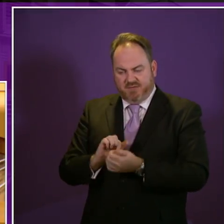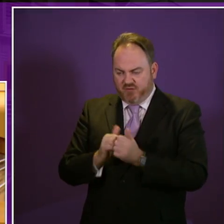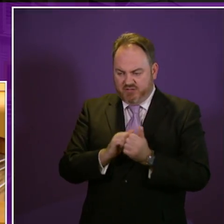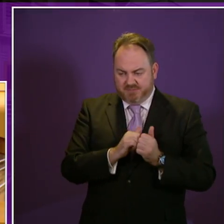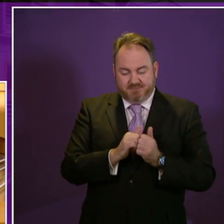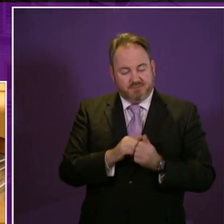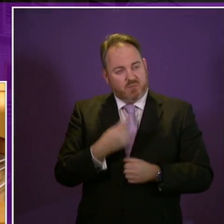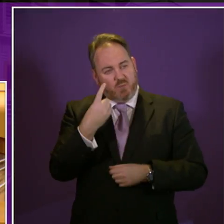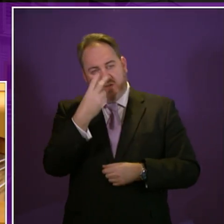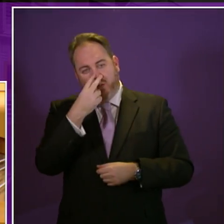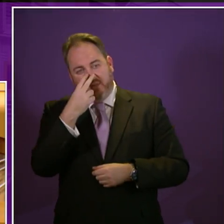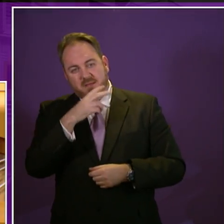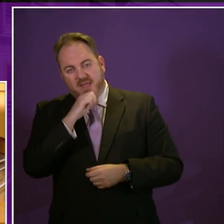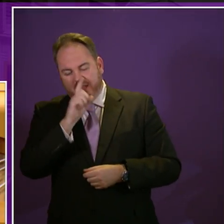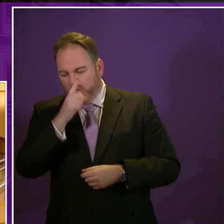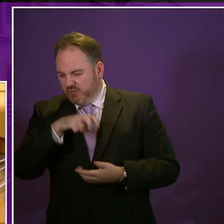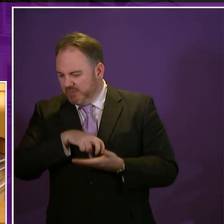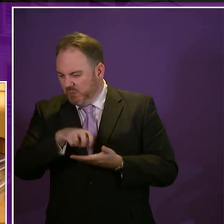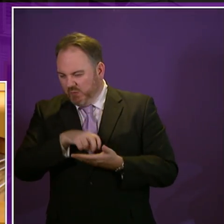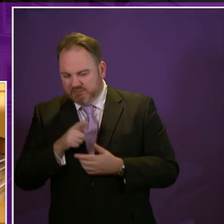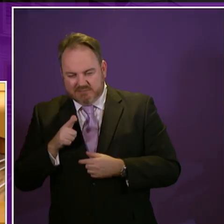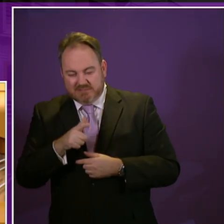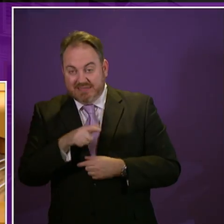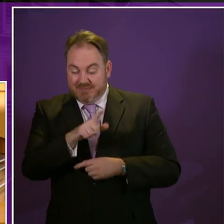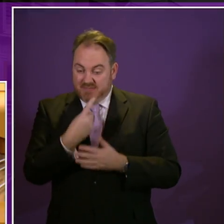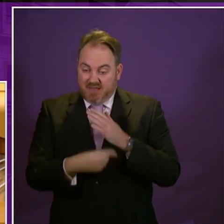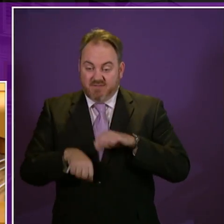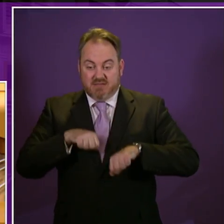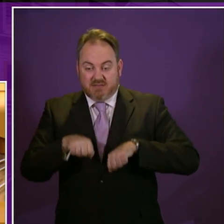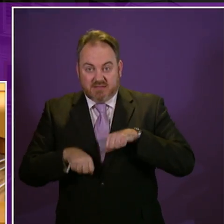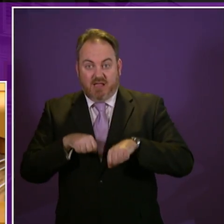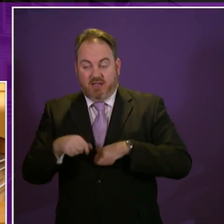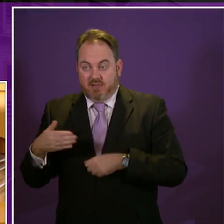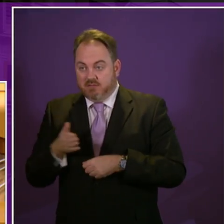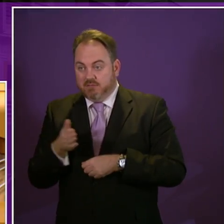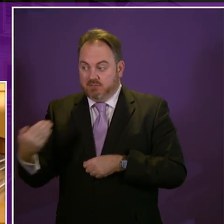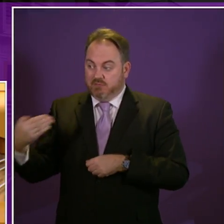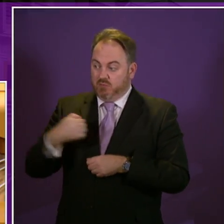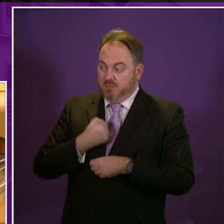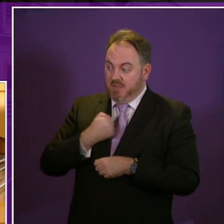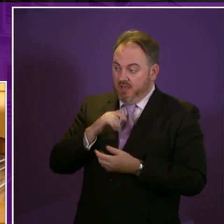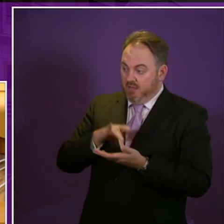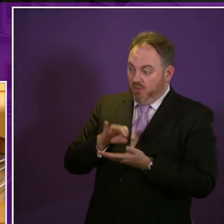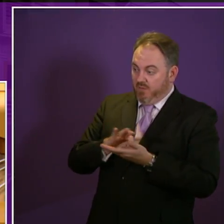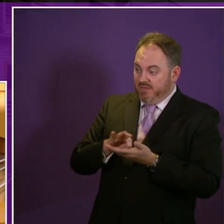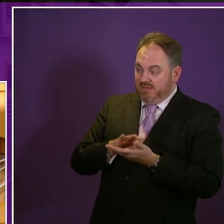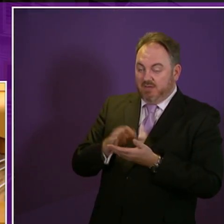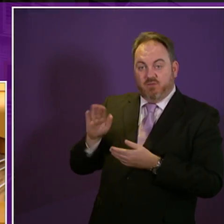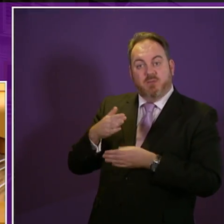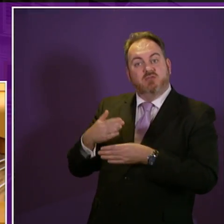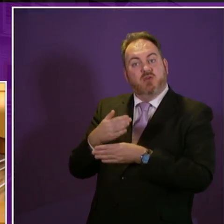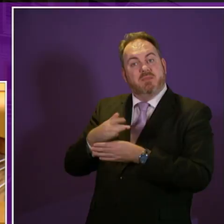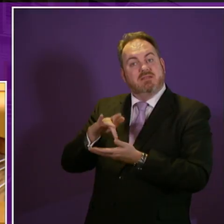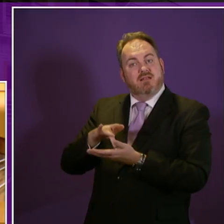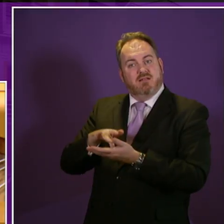gentleman who could not walk easily cycled into my office straight from the job centre. He was in a genuine state of